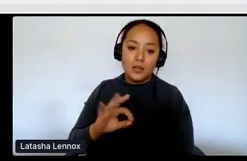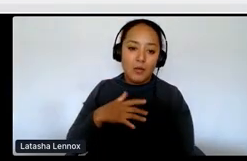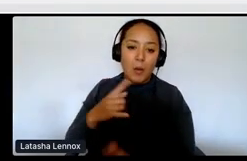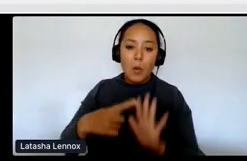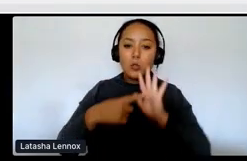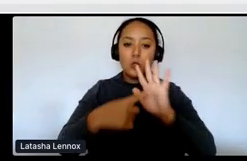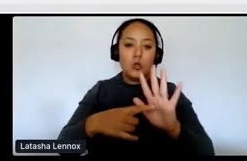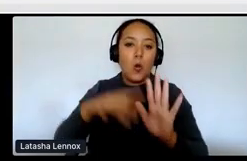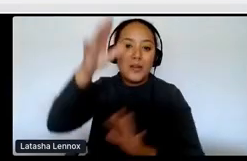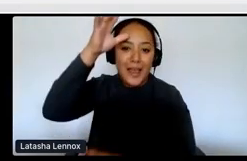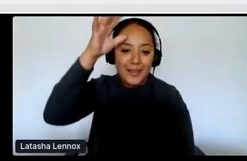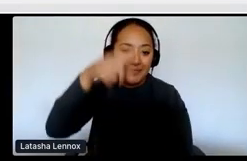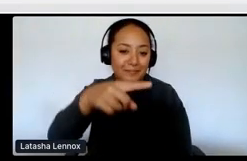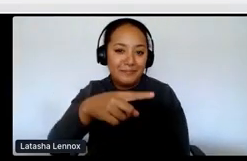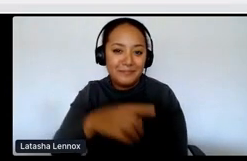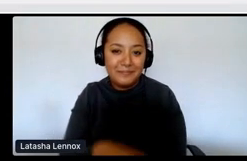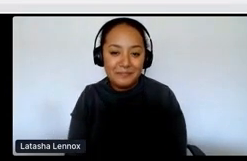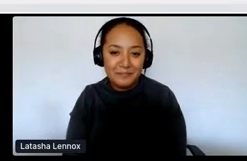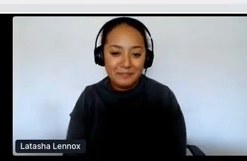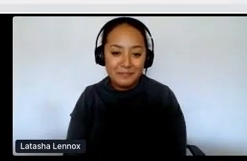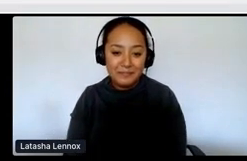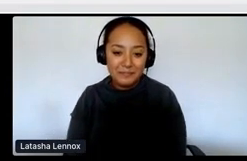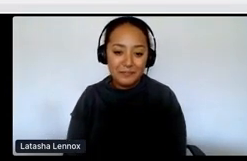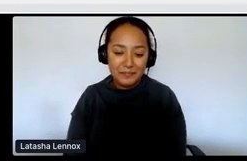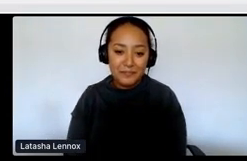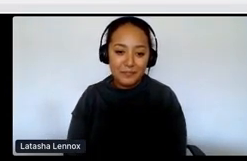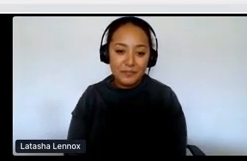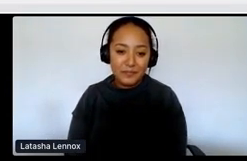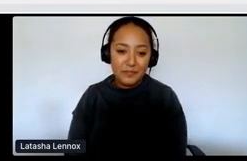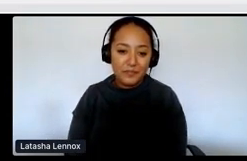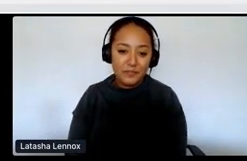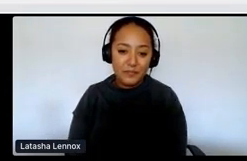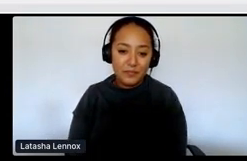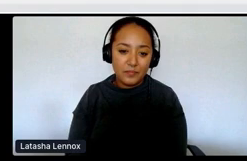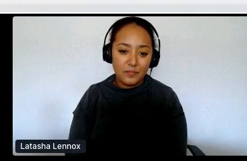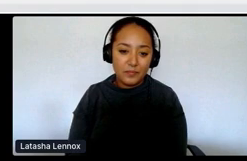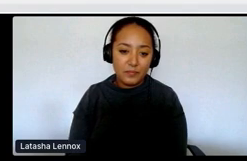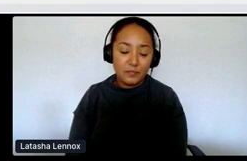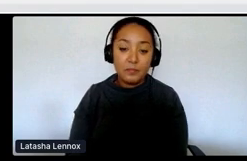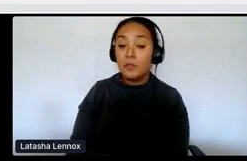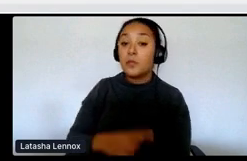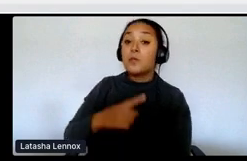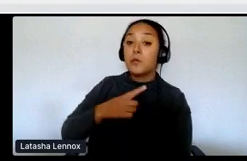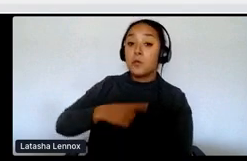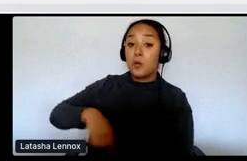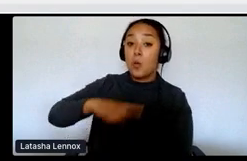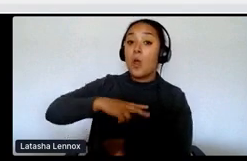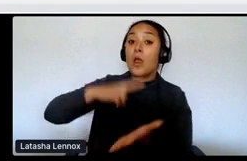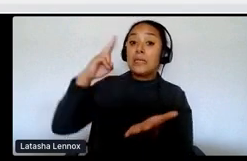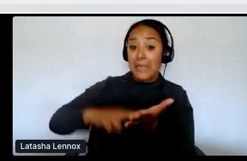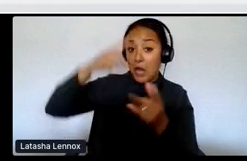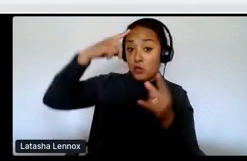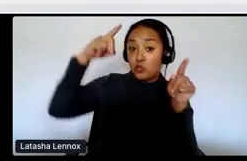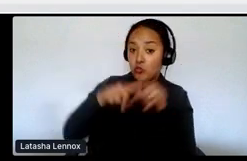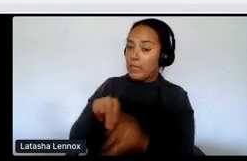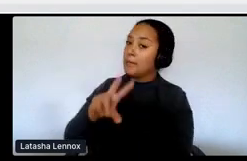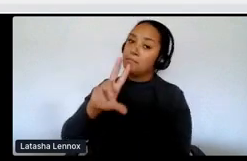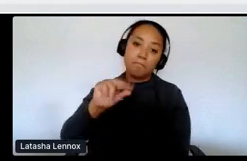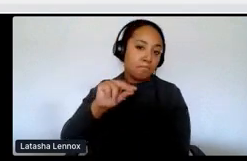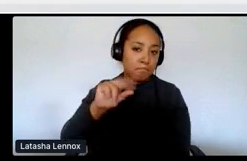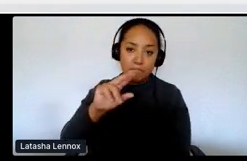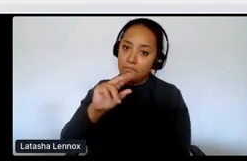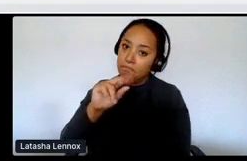more. So this was him. Um, we did not actually sign treaty. We, we were people that did not sign, um, treaty